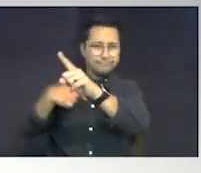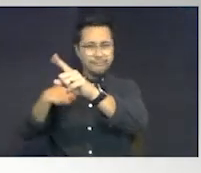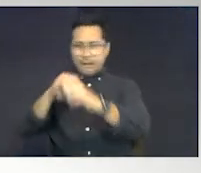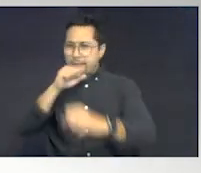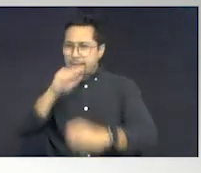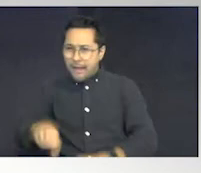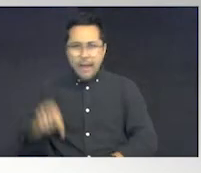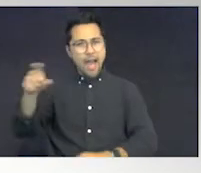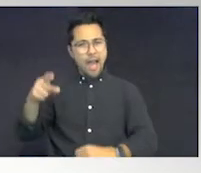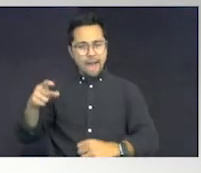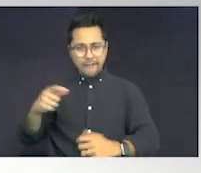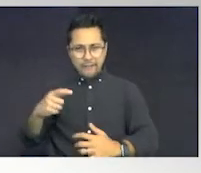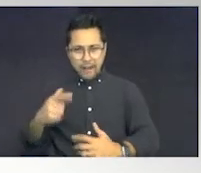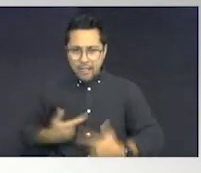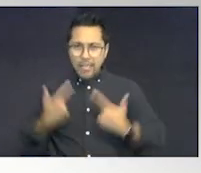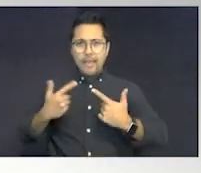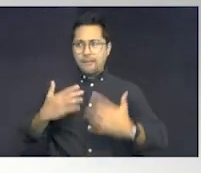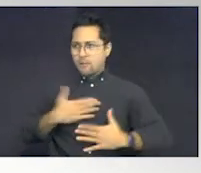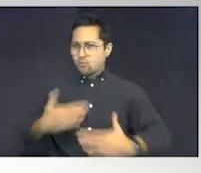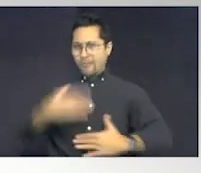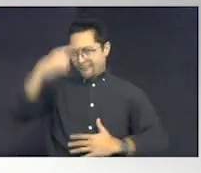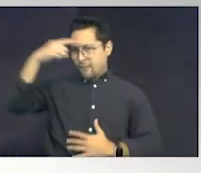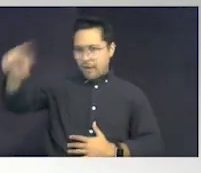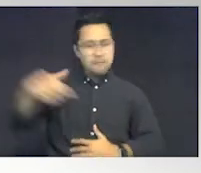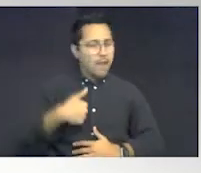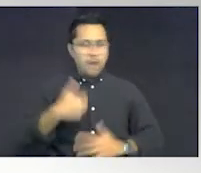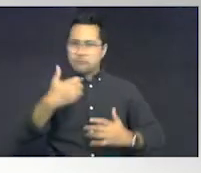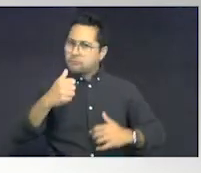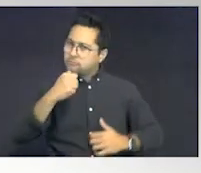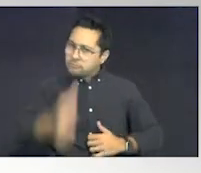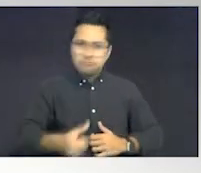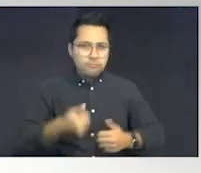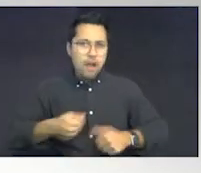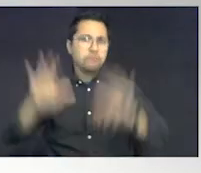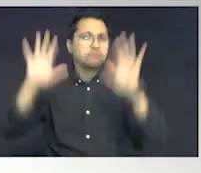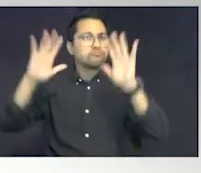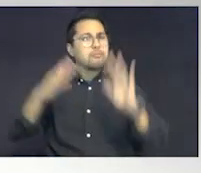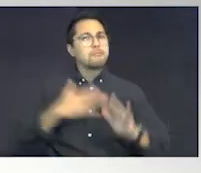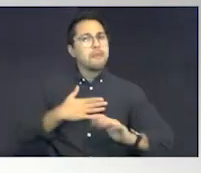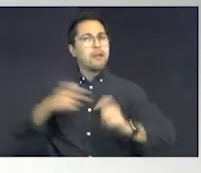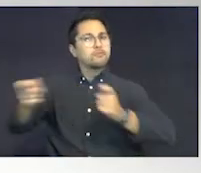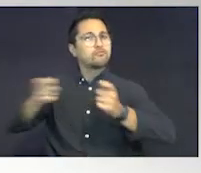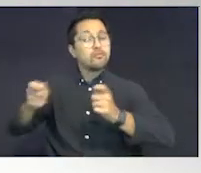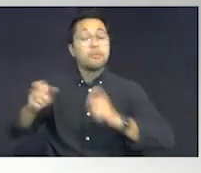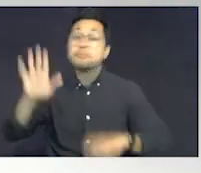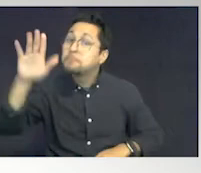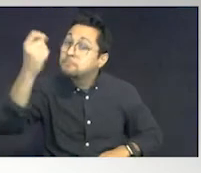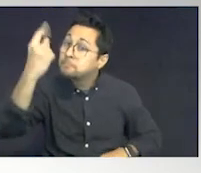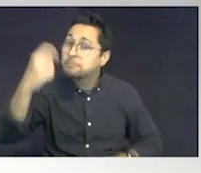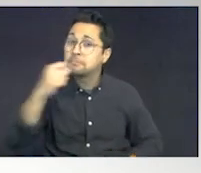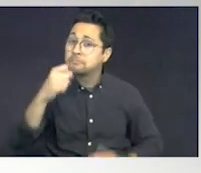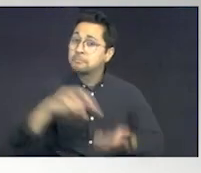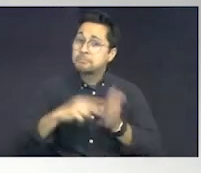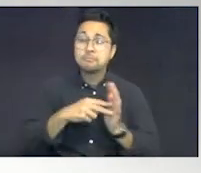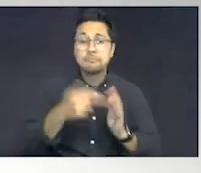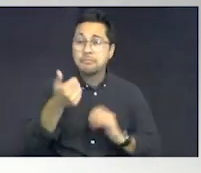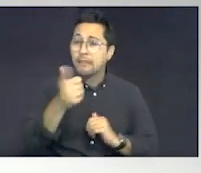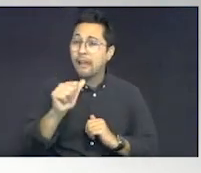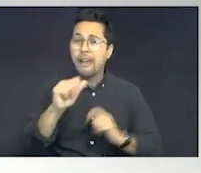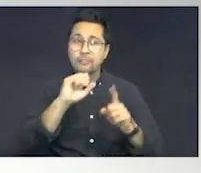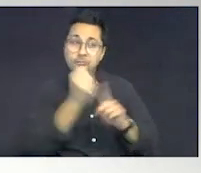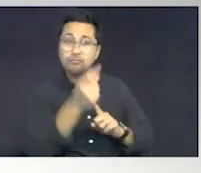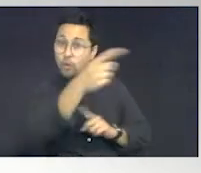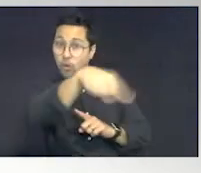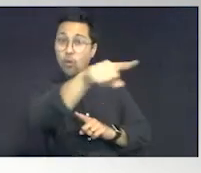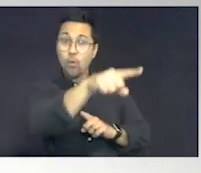breathe for every day. And I will not relinquish power. Now, I'm not telling you that in any circumstances that you would make